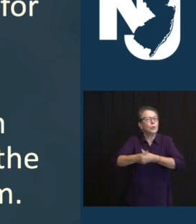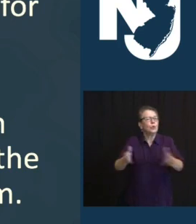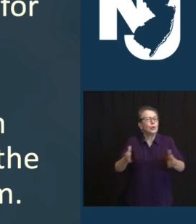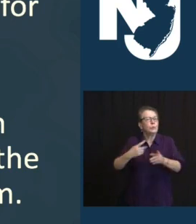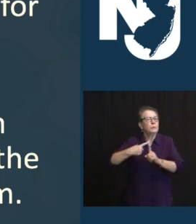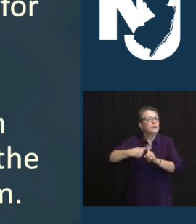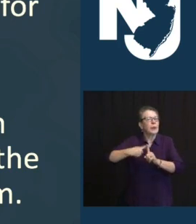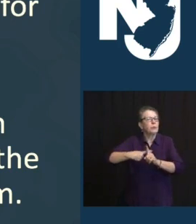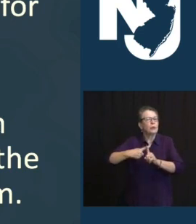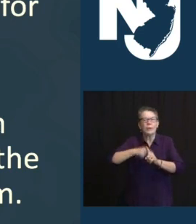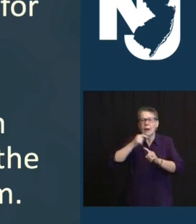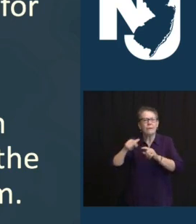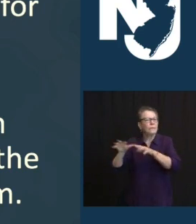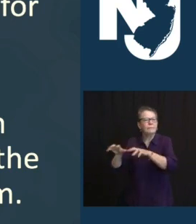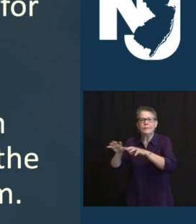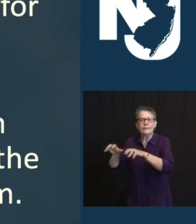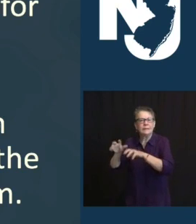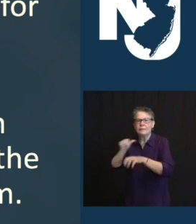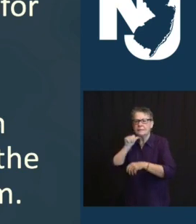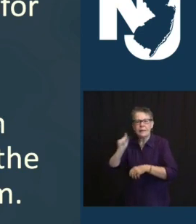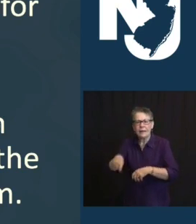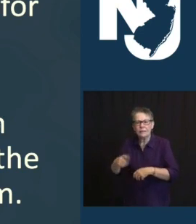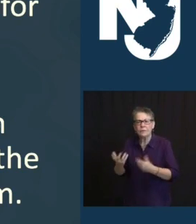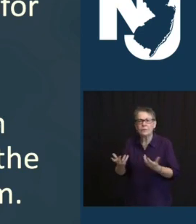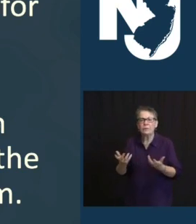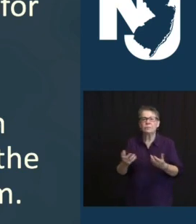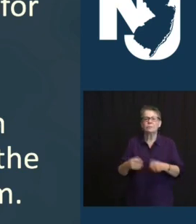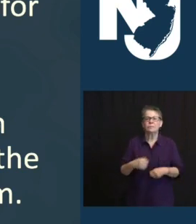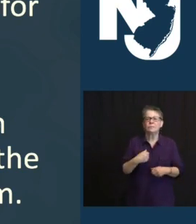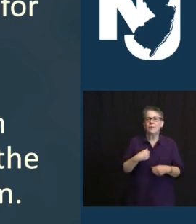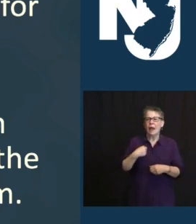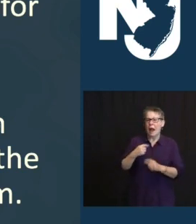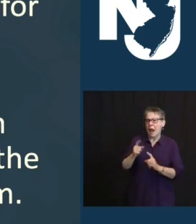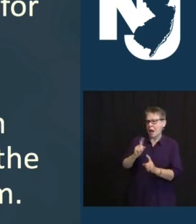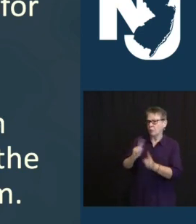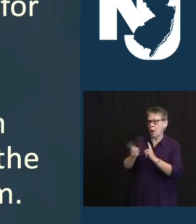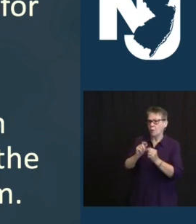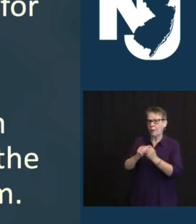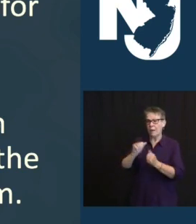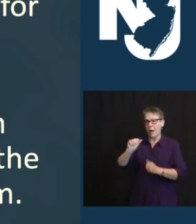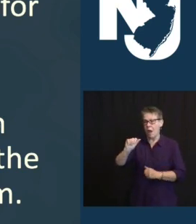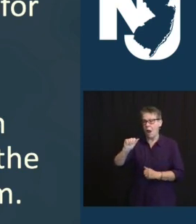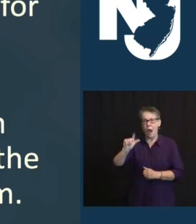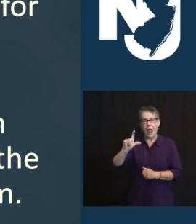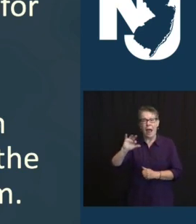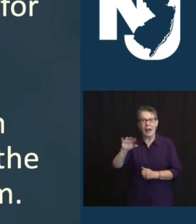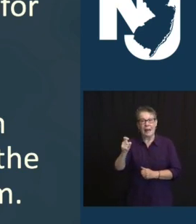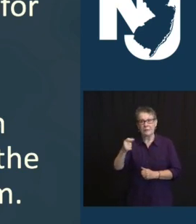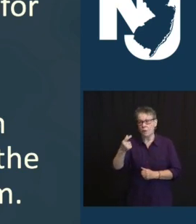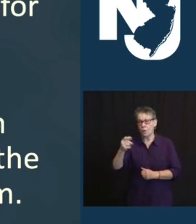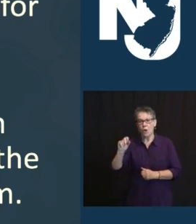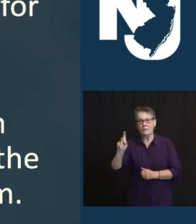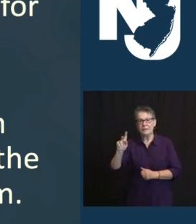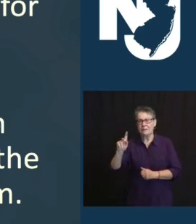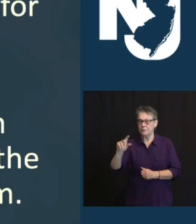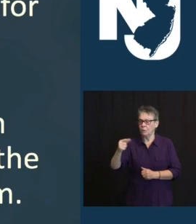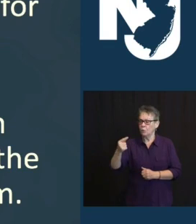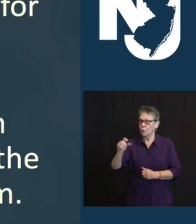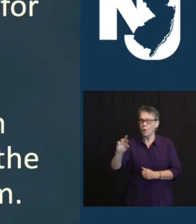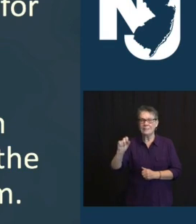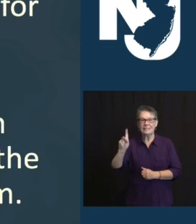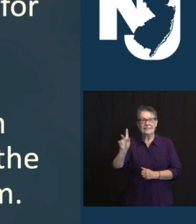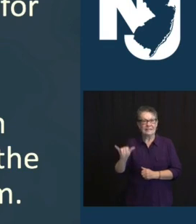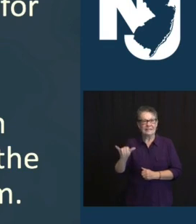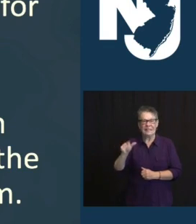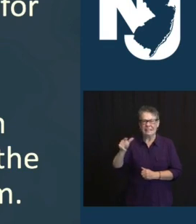SPOKE WITH ALEX GORSKI YESTERDAY, CEO OF JOHNSON AND JOHNSON, CONGRATULATED HIM AND HIS EXTRAORDINARY COLLEAGUES